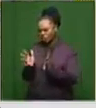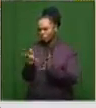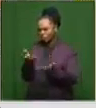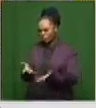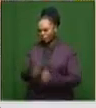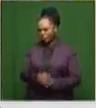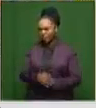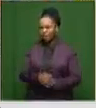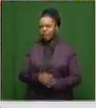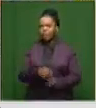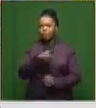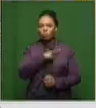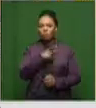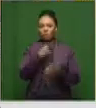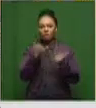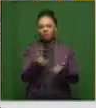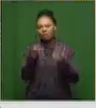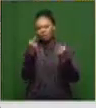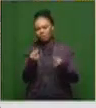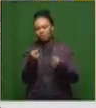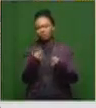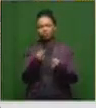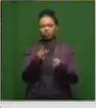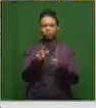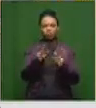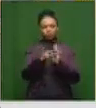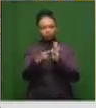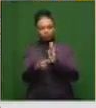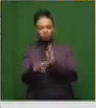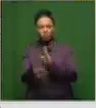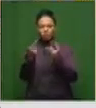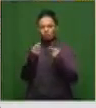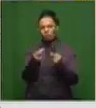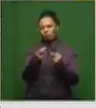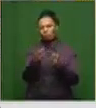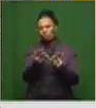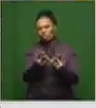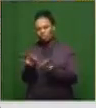these new strains, the new variants, might actually be resistant to the vaccine?